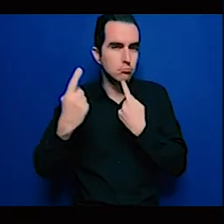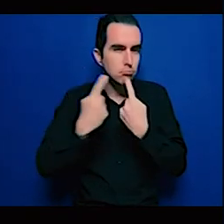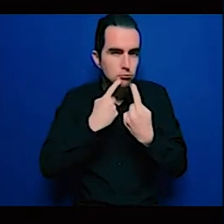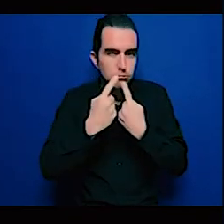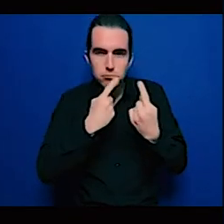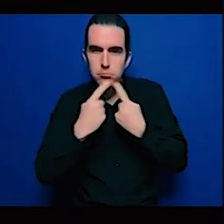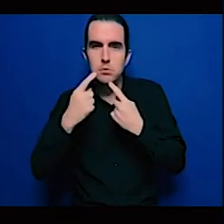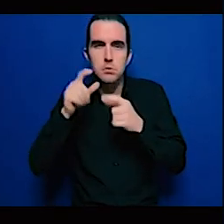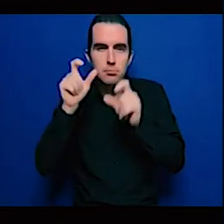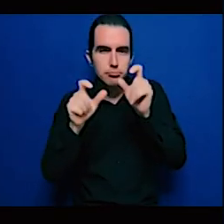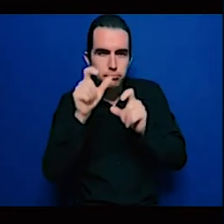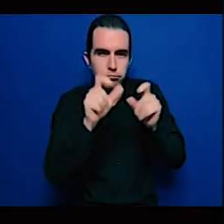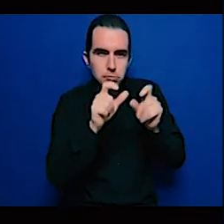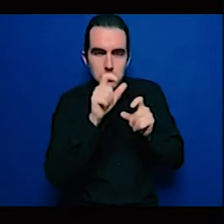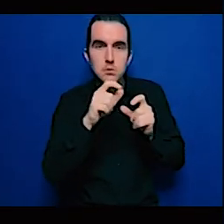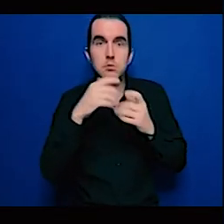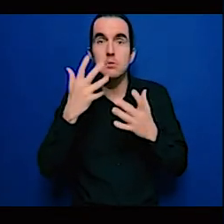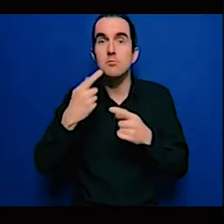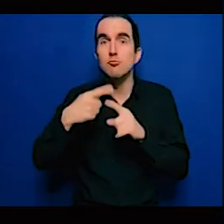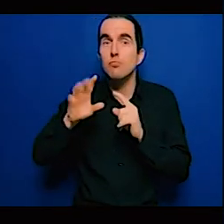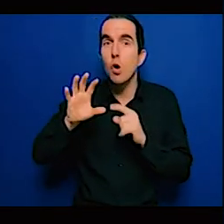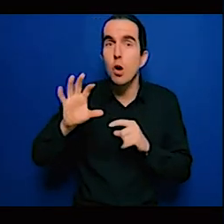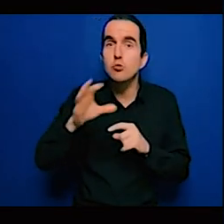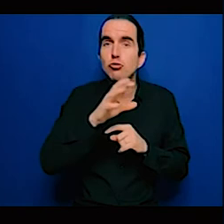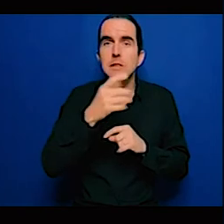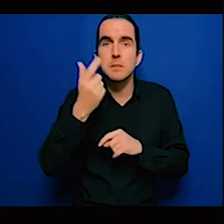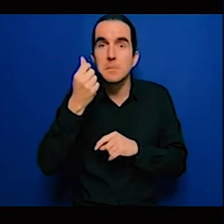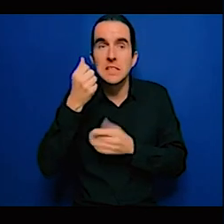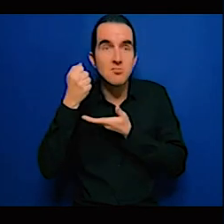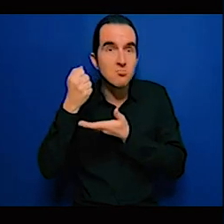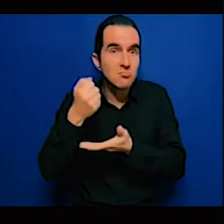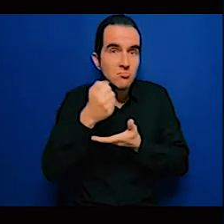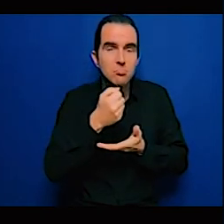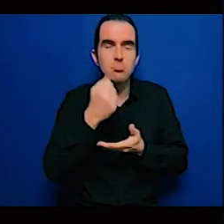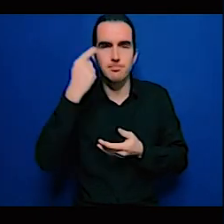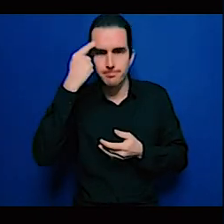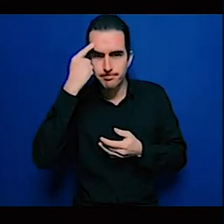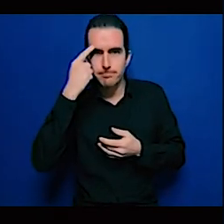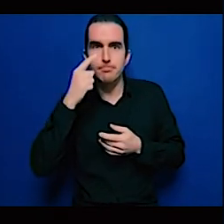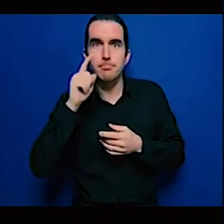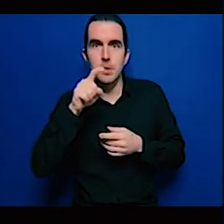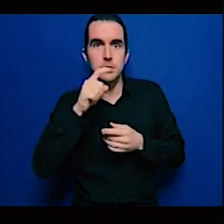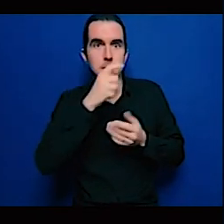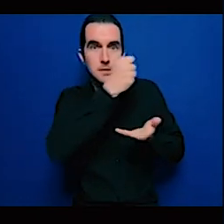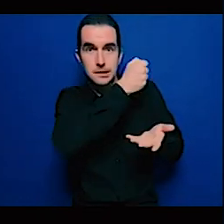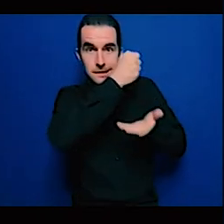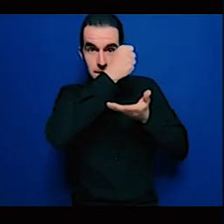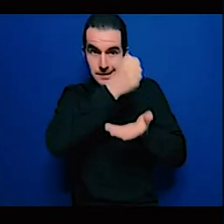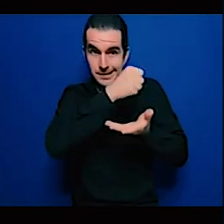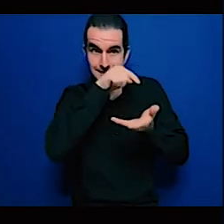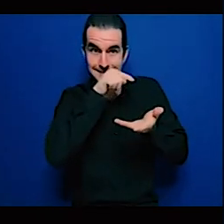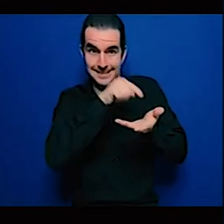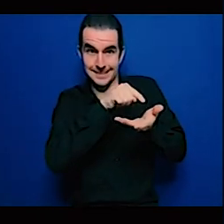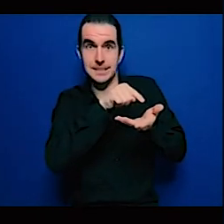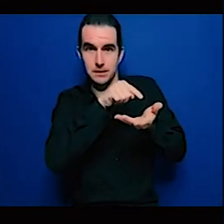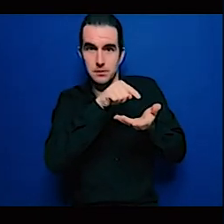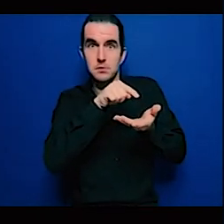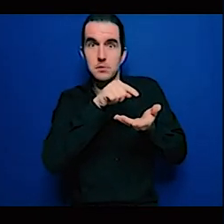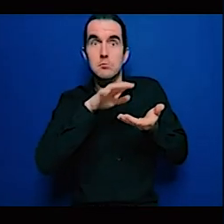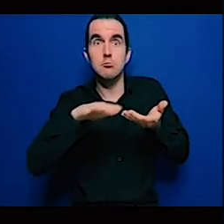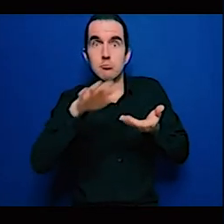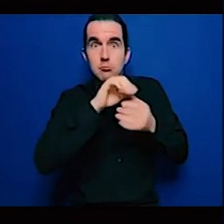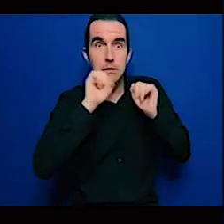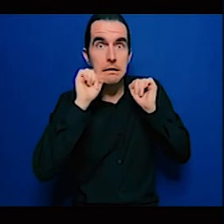it when the private sector comes in make it automatic that a percentage goes into these